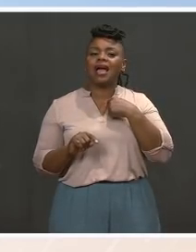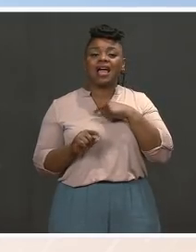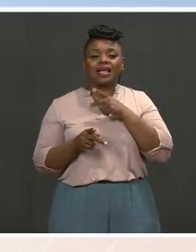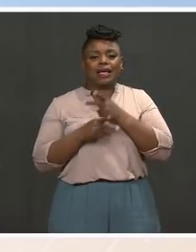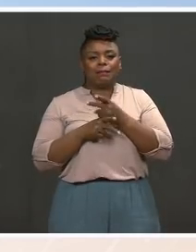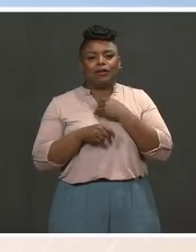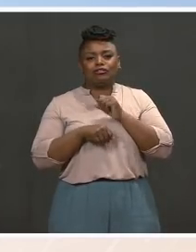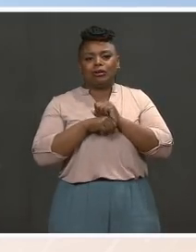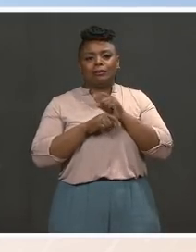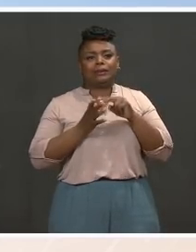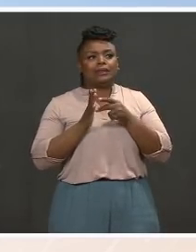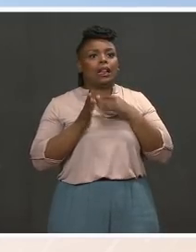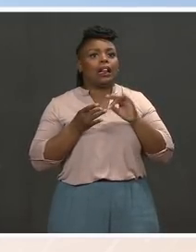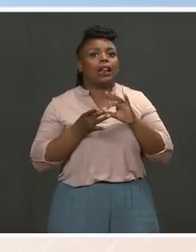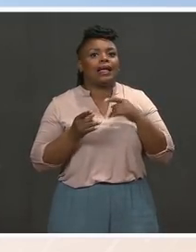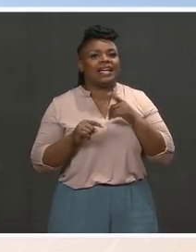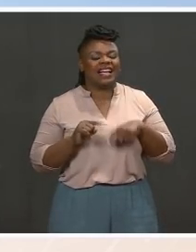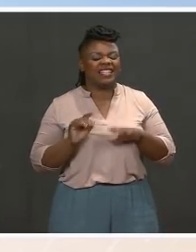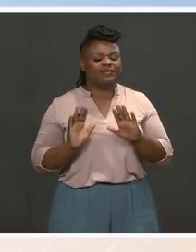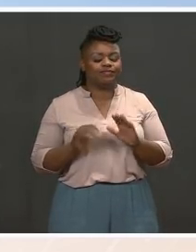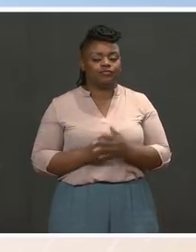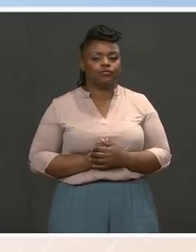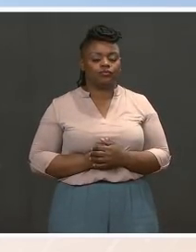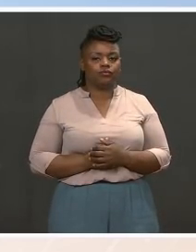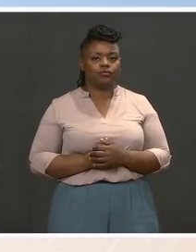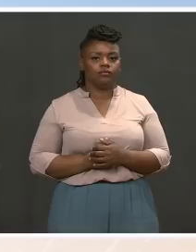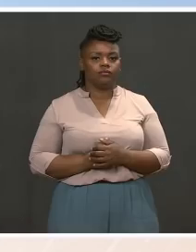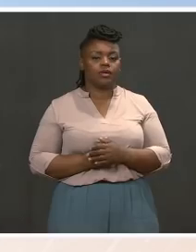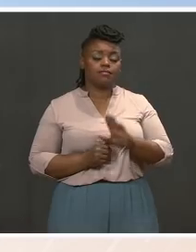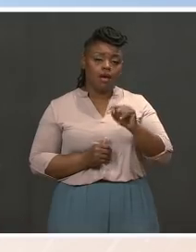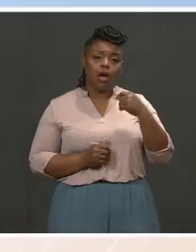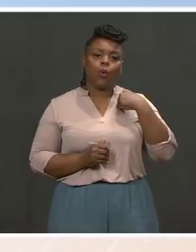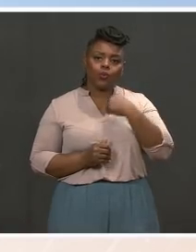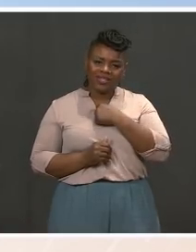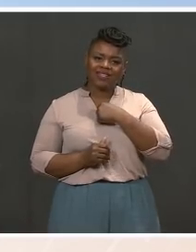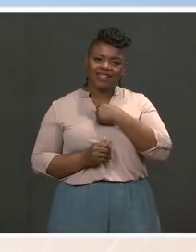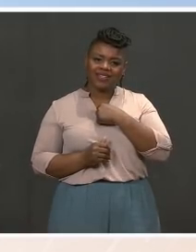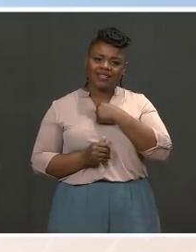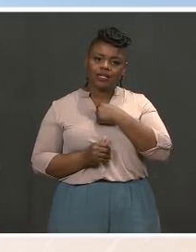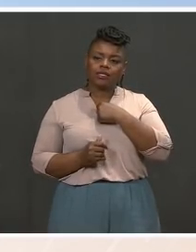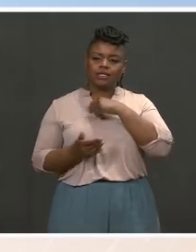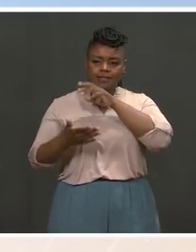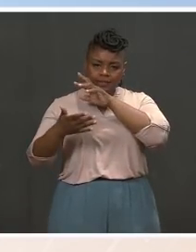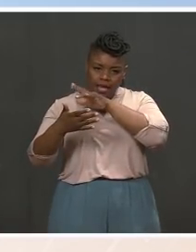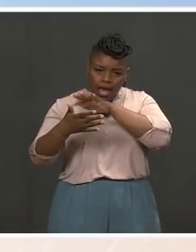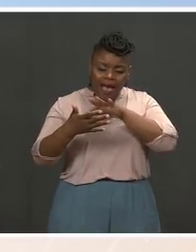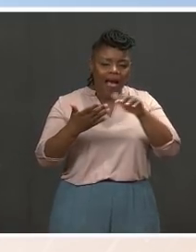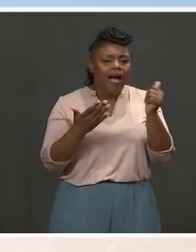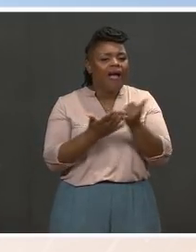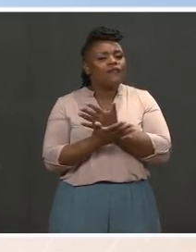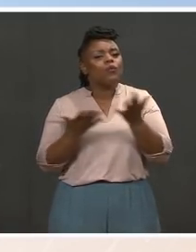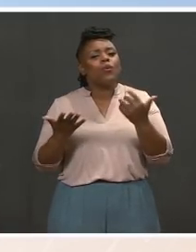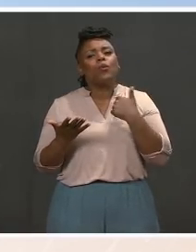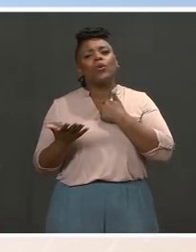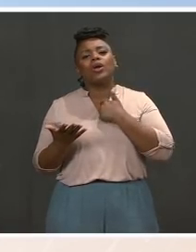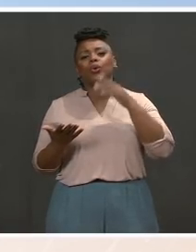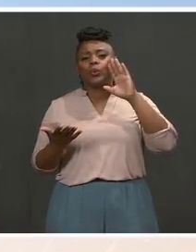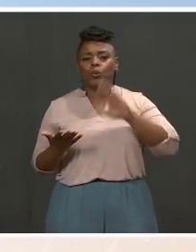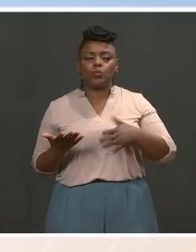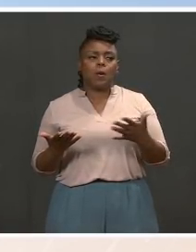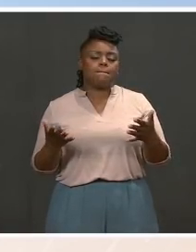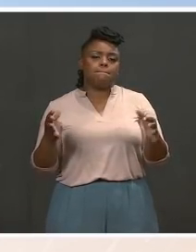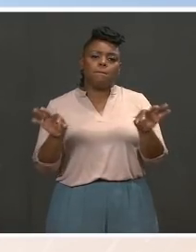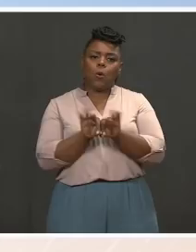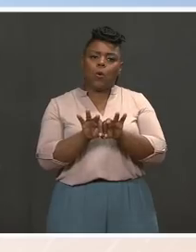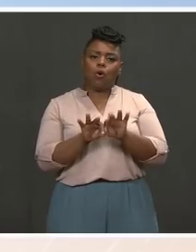we are, you know, we are looking at the most effective ways in order to make these kinds of investments that we know are just so important to our company. Thank you